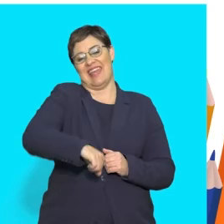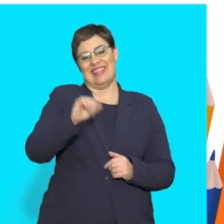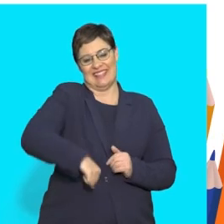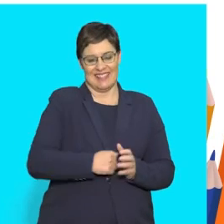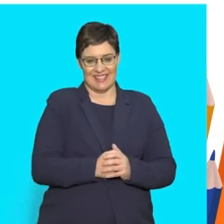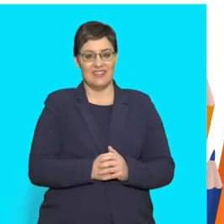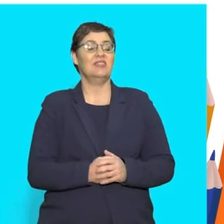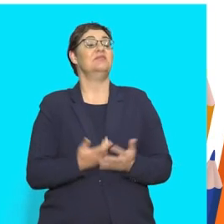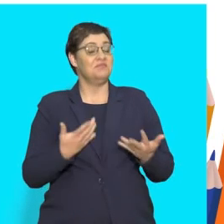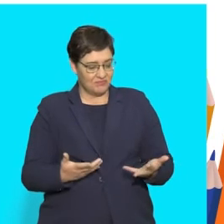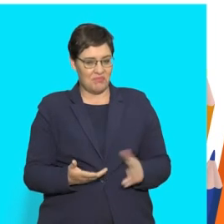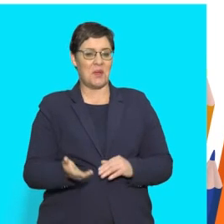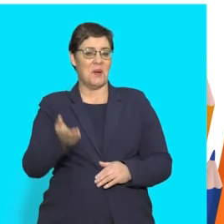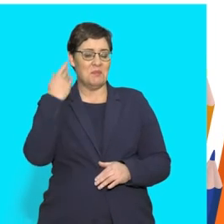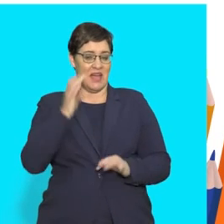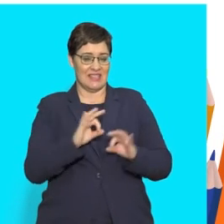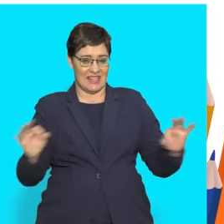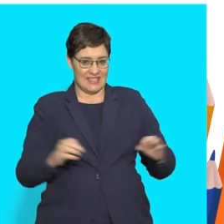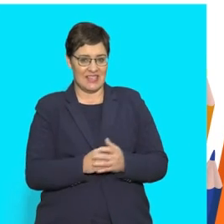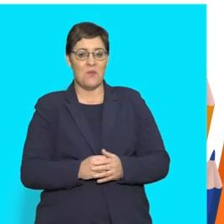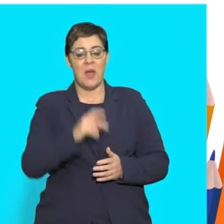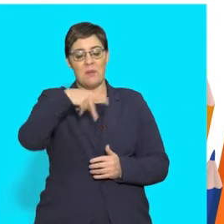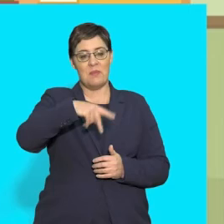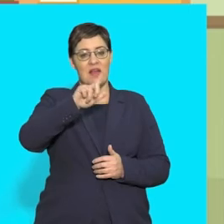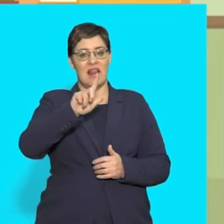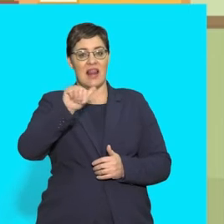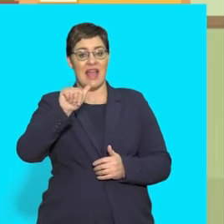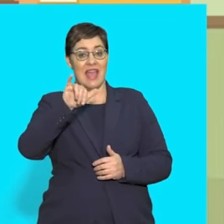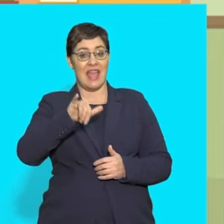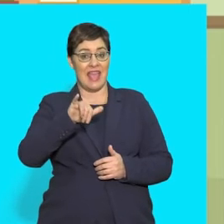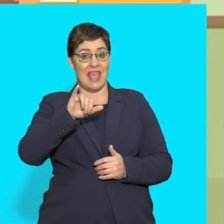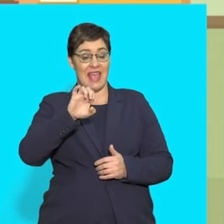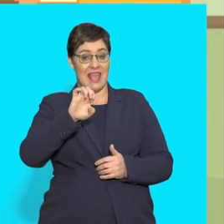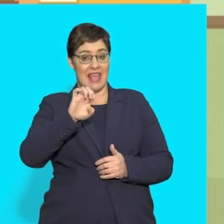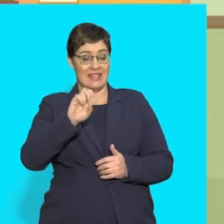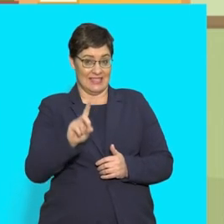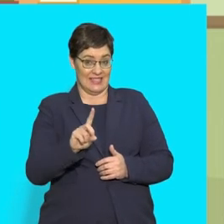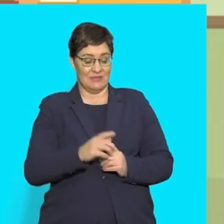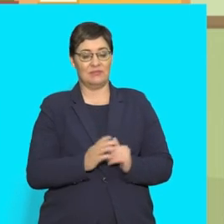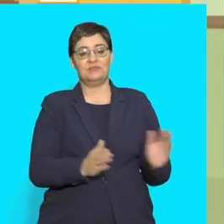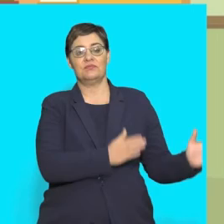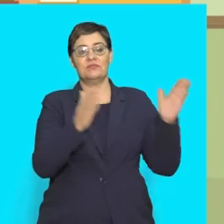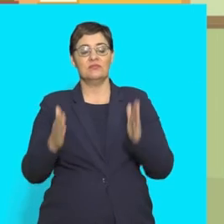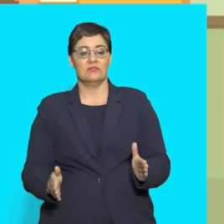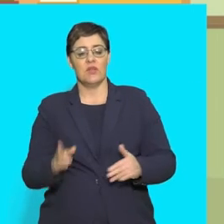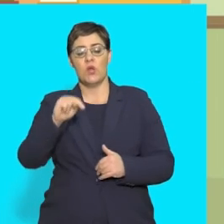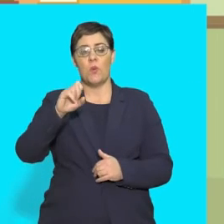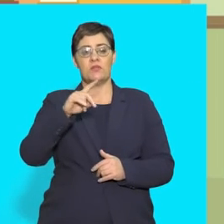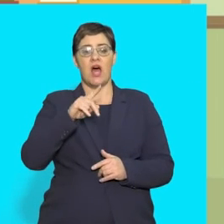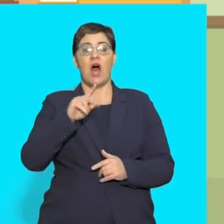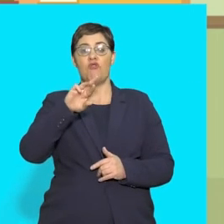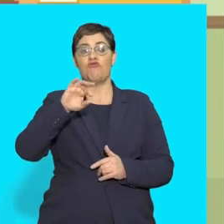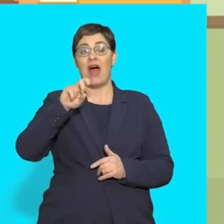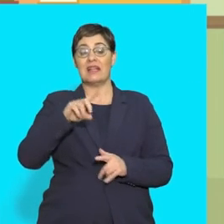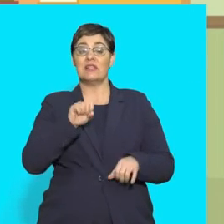Yes! 18. is in the past tense. 18. Well done! 18. How about this one? 19. Nomsa rides her